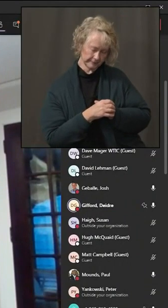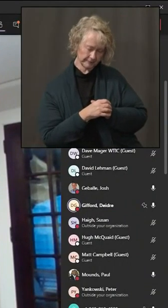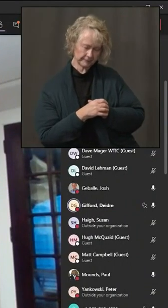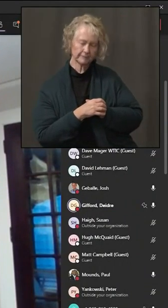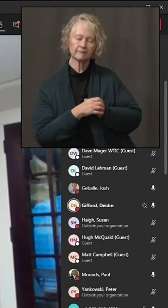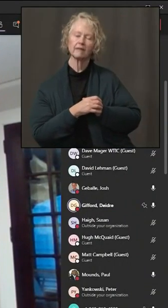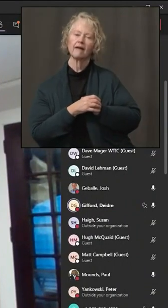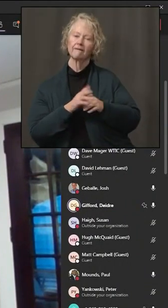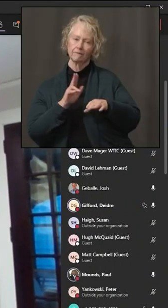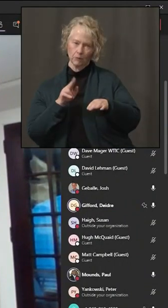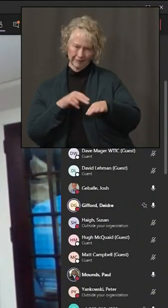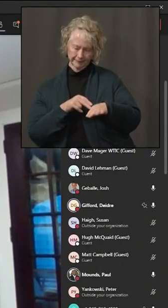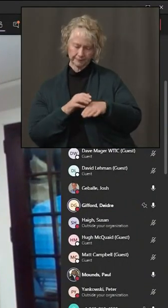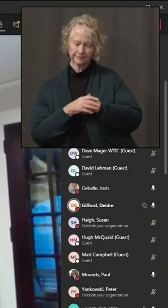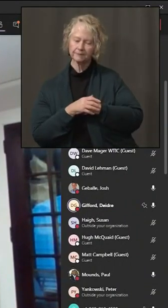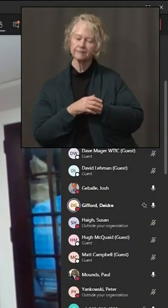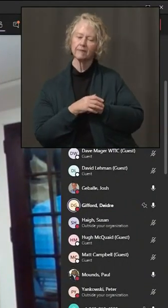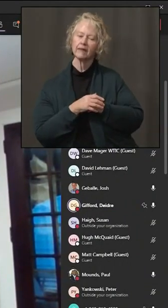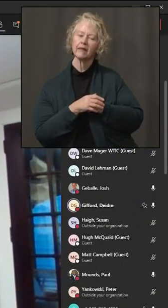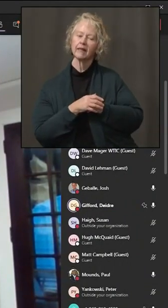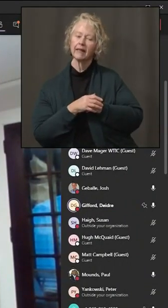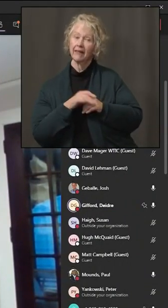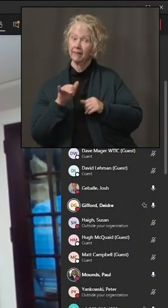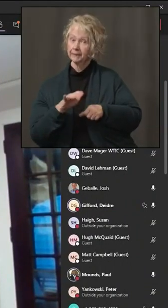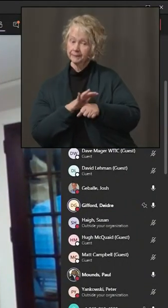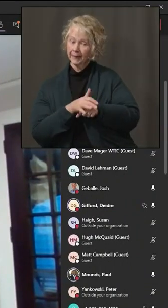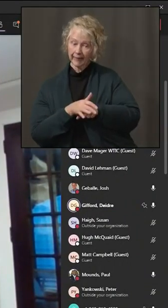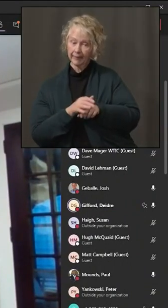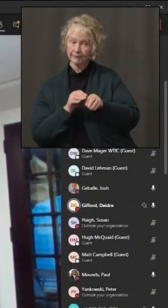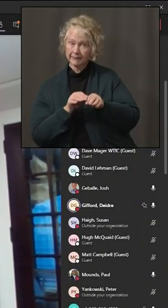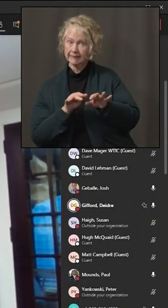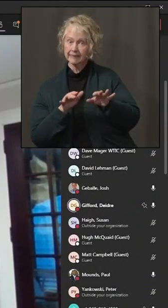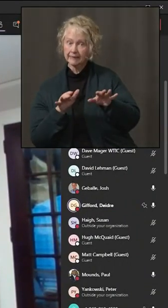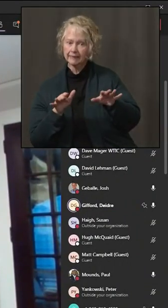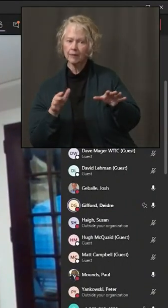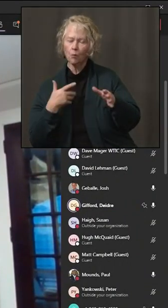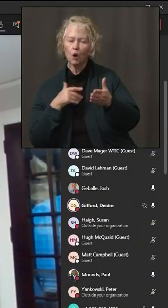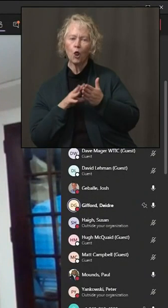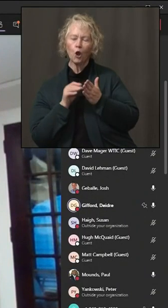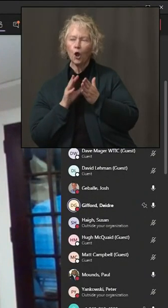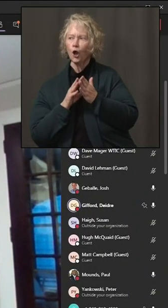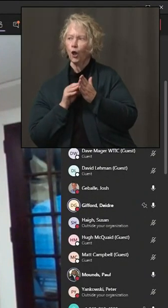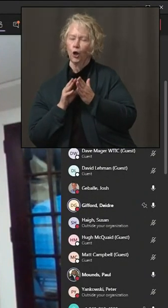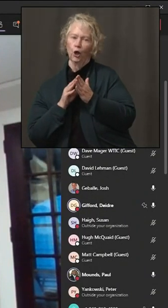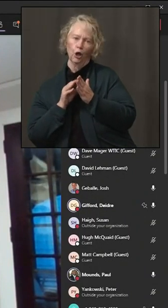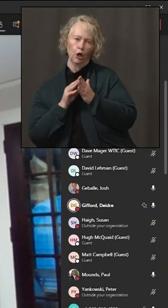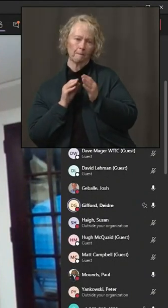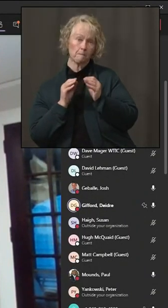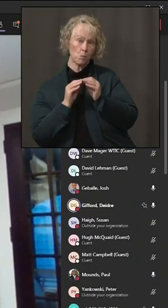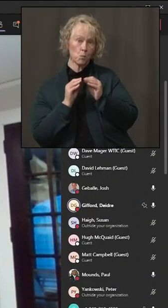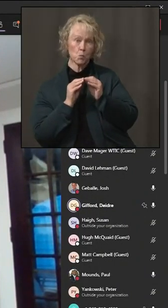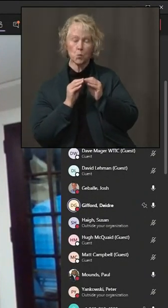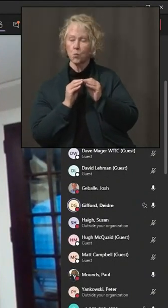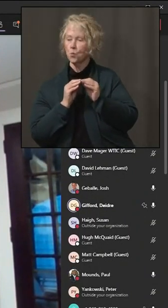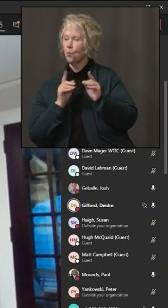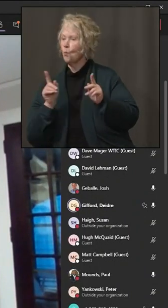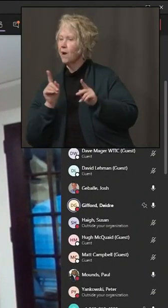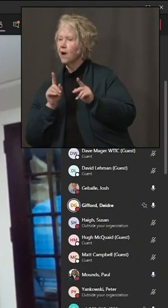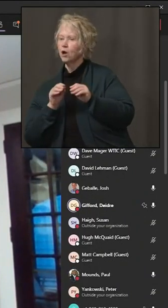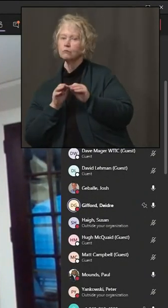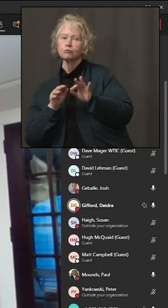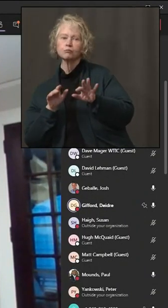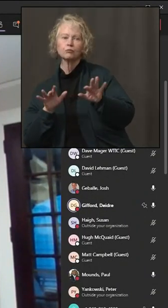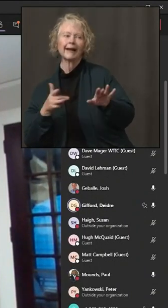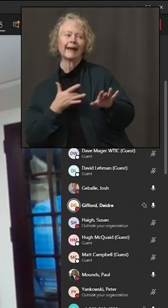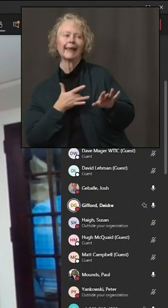of course, as this pandemic progresses, we learn more and more about, you know, where spread is